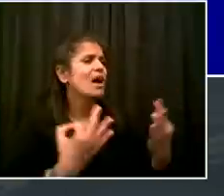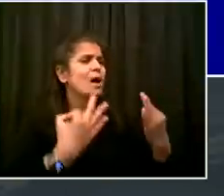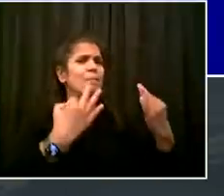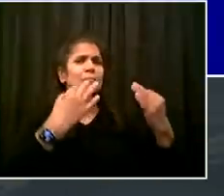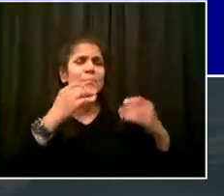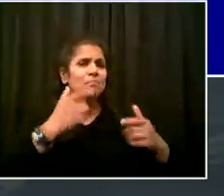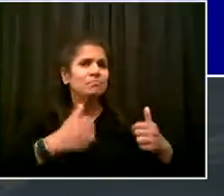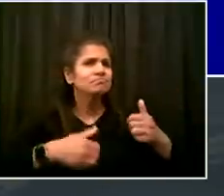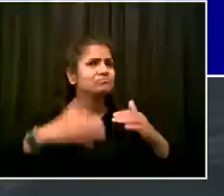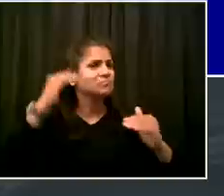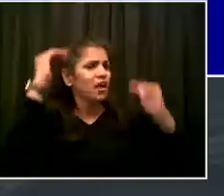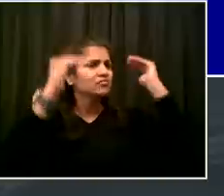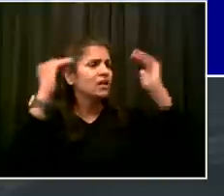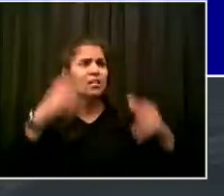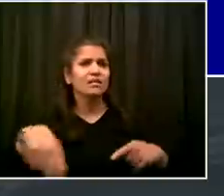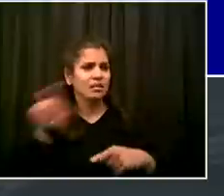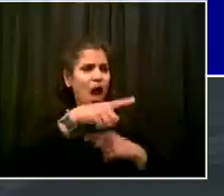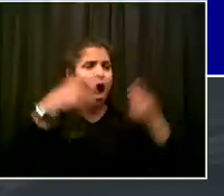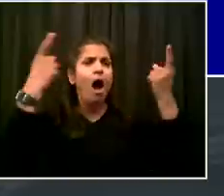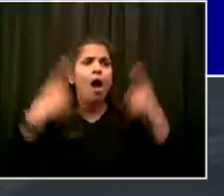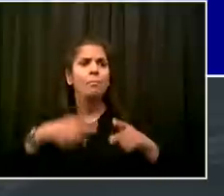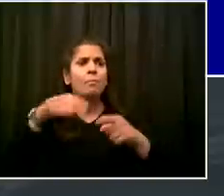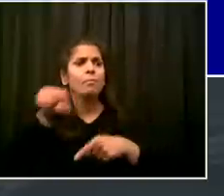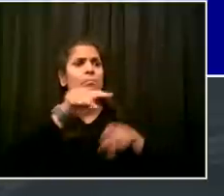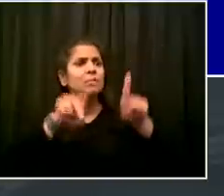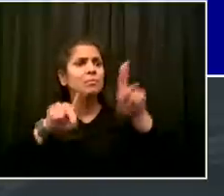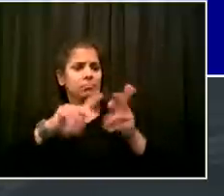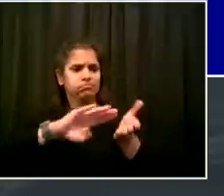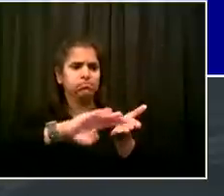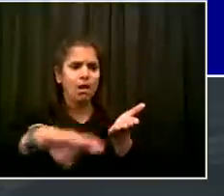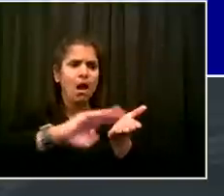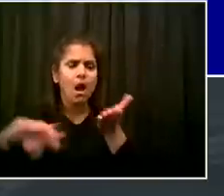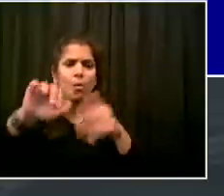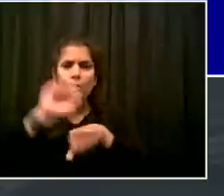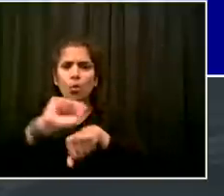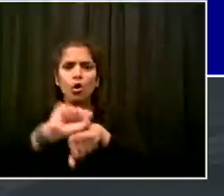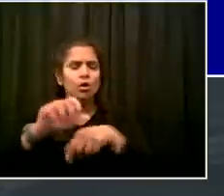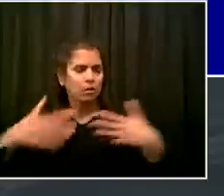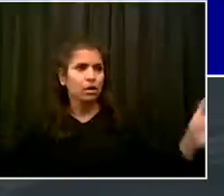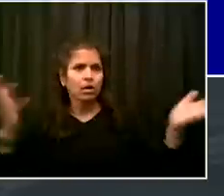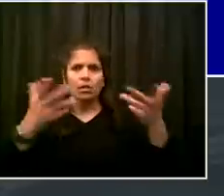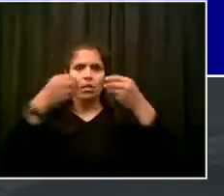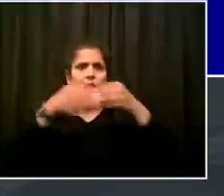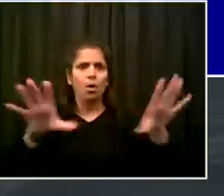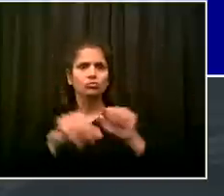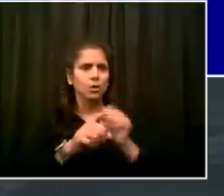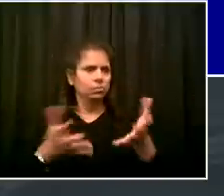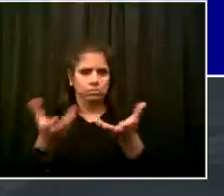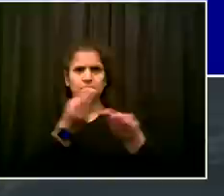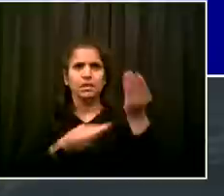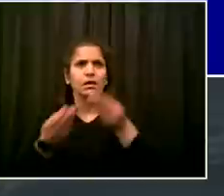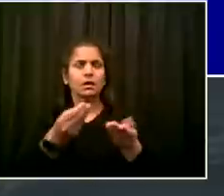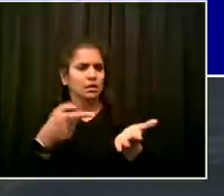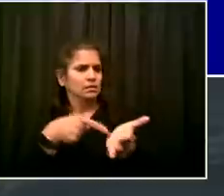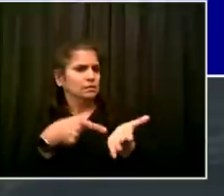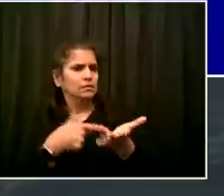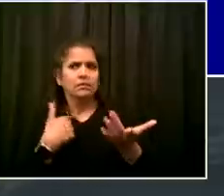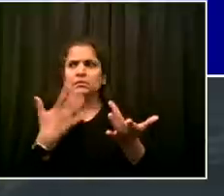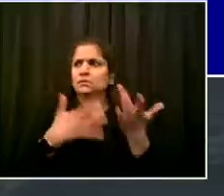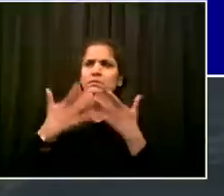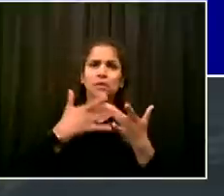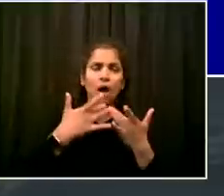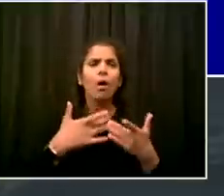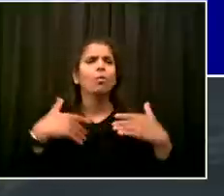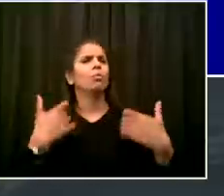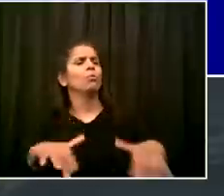when they don't know if there's going to be a meal for their child. That's why we do the work we do to help each and every one of them and